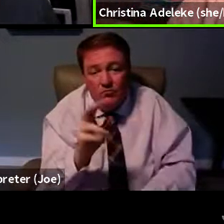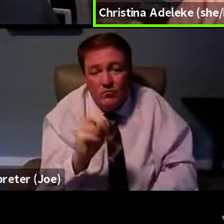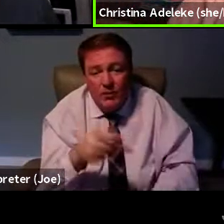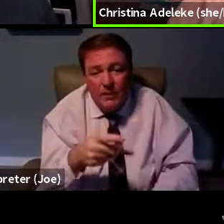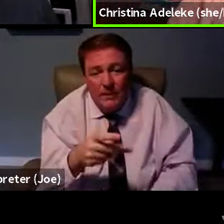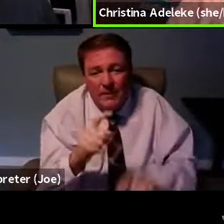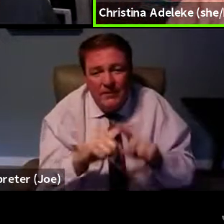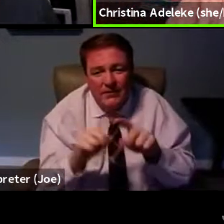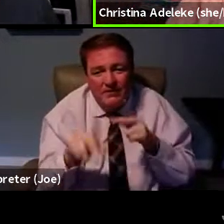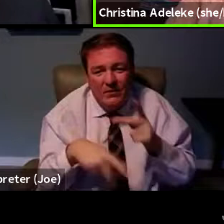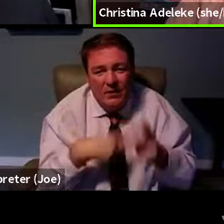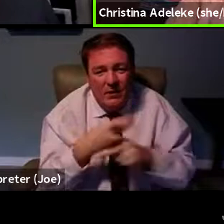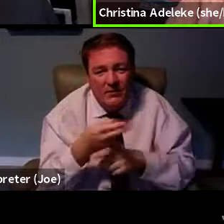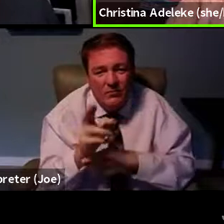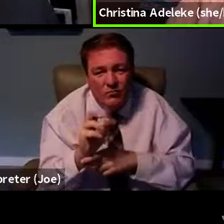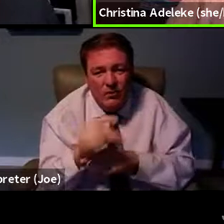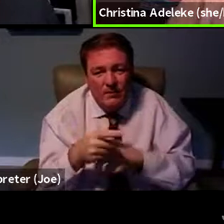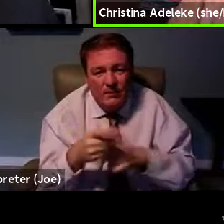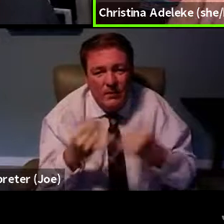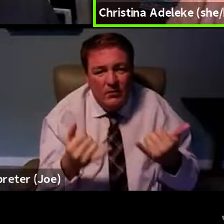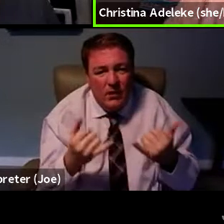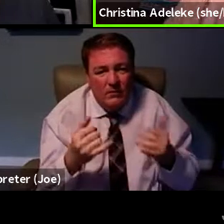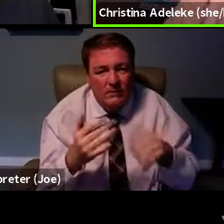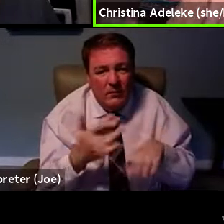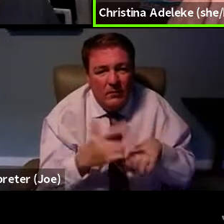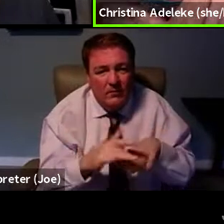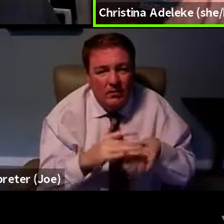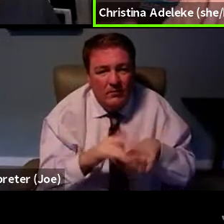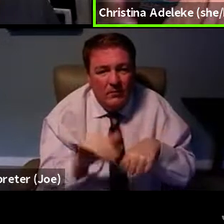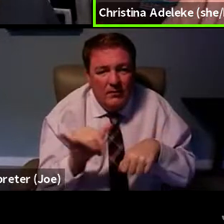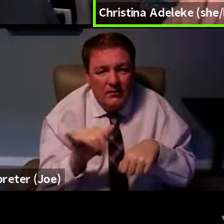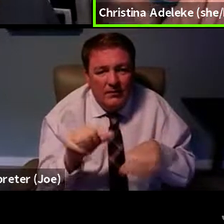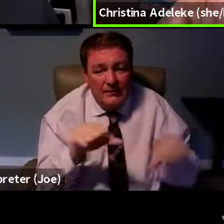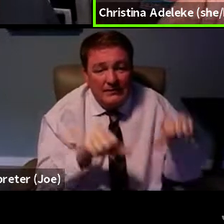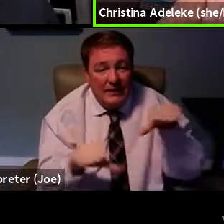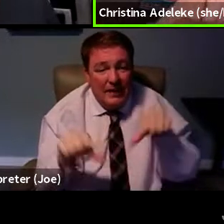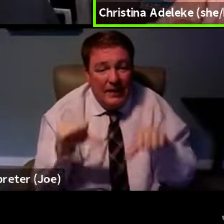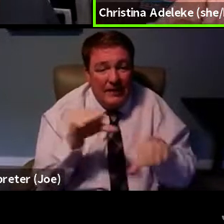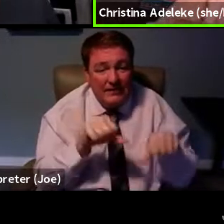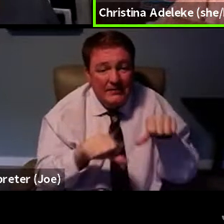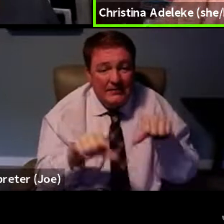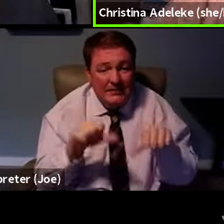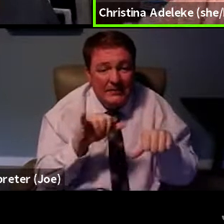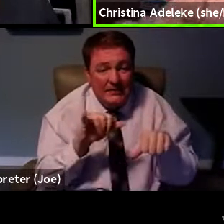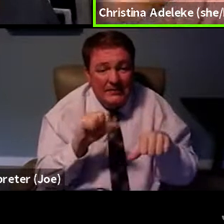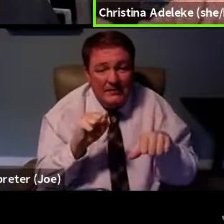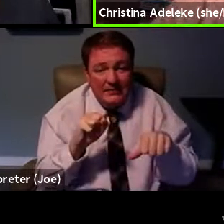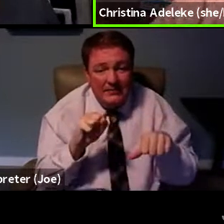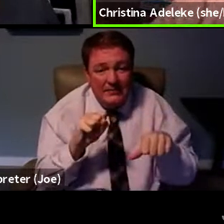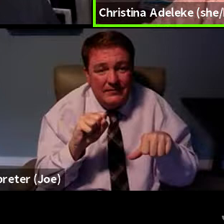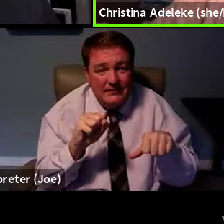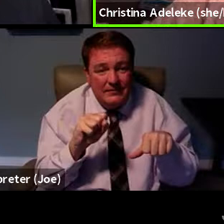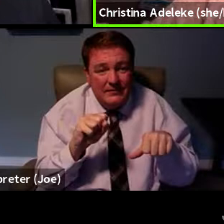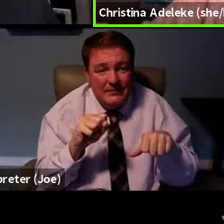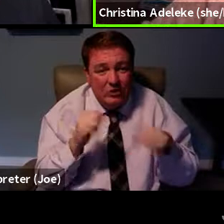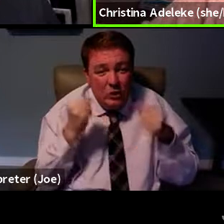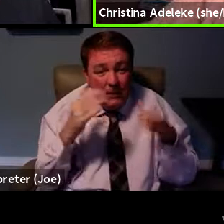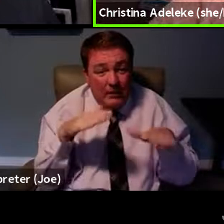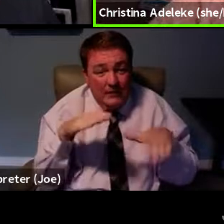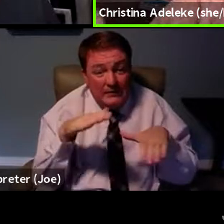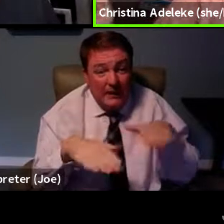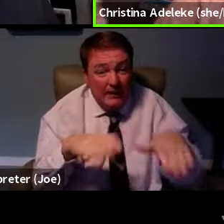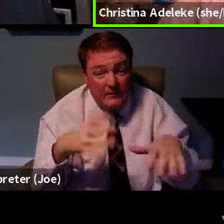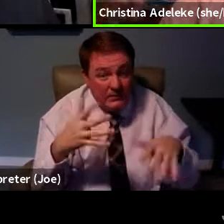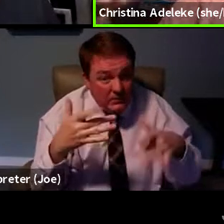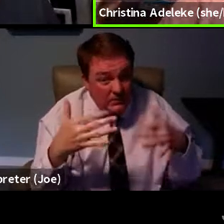forms of PrEP that are now available. It's almost like science is almost taking, like, too many steps too quickly